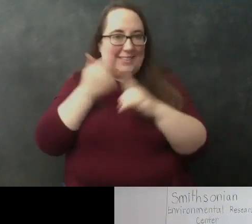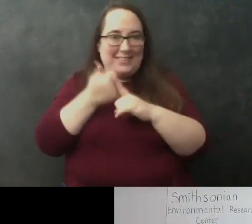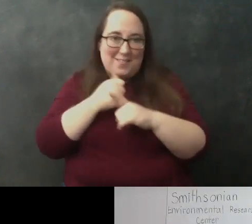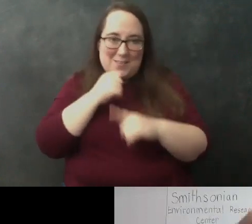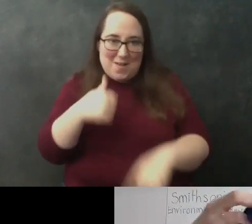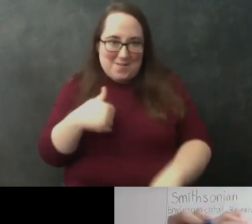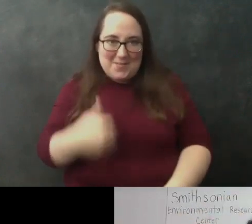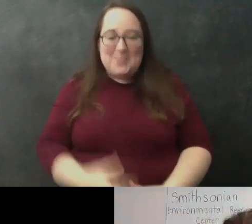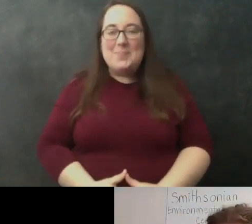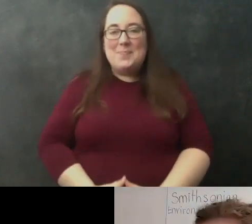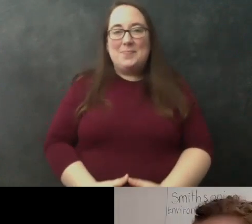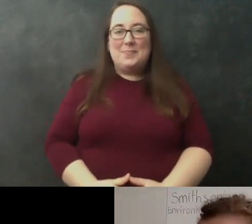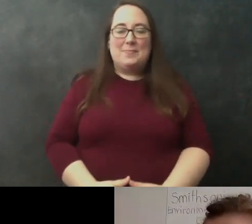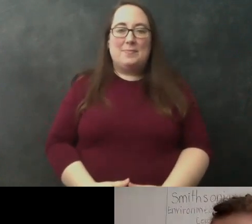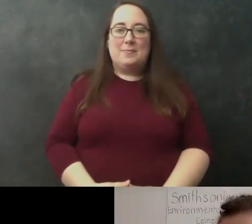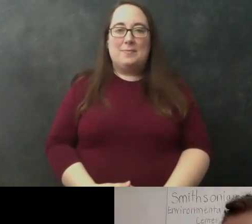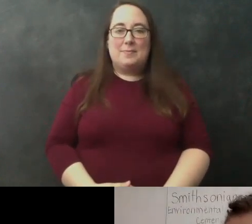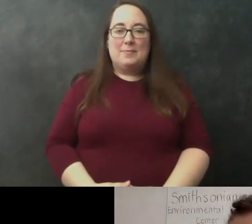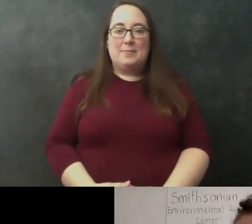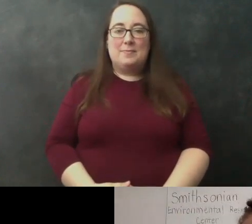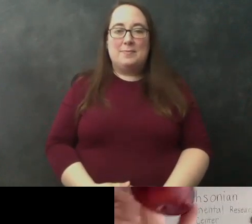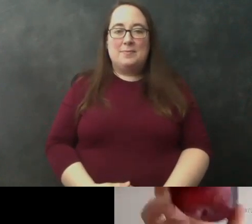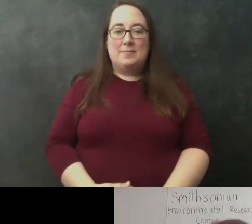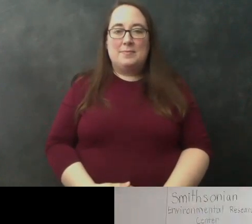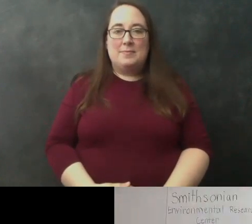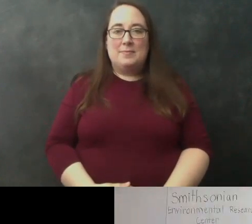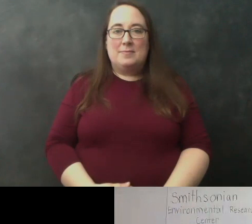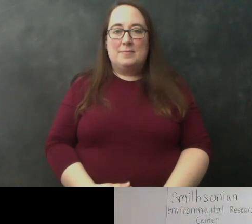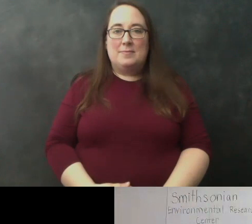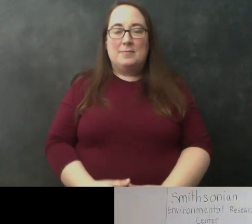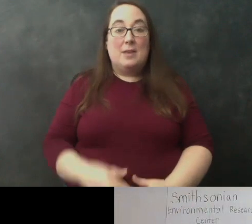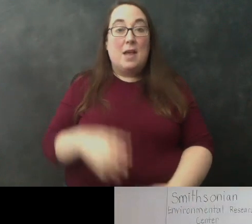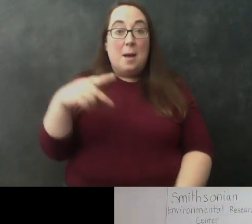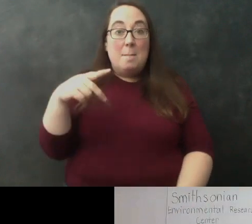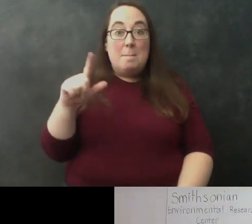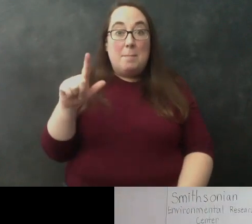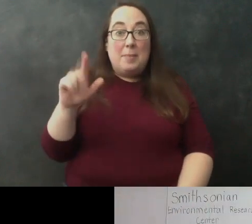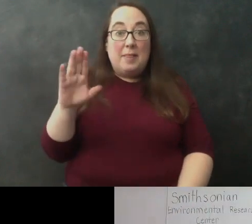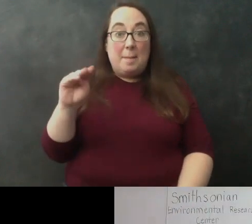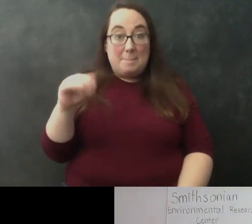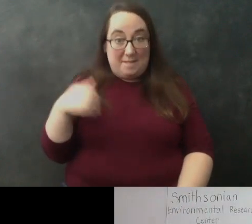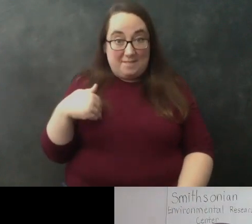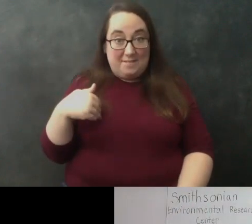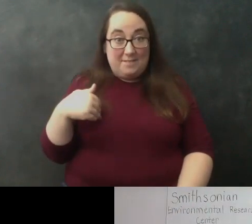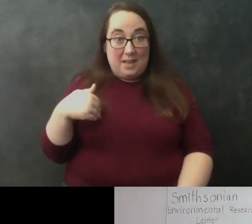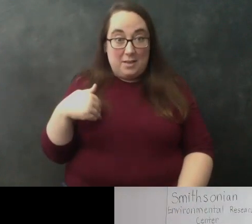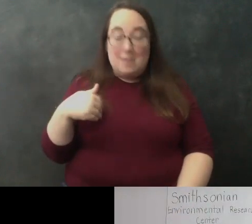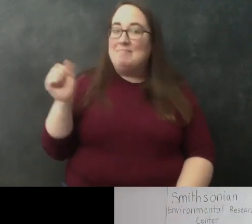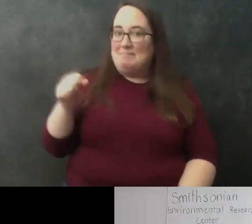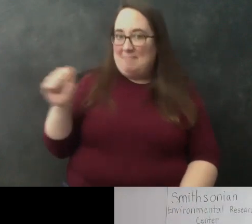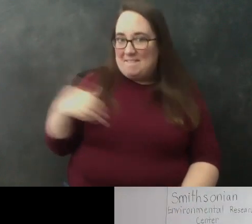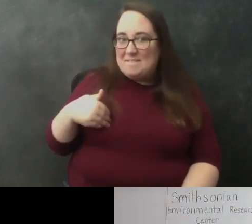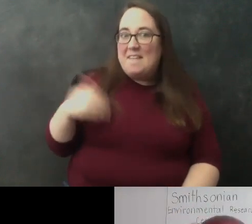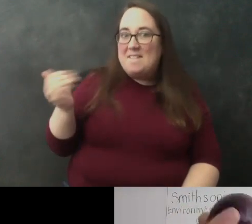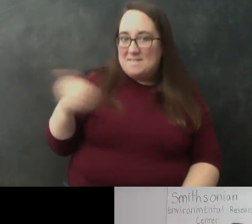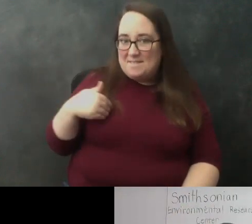okay um how about this plum does this one that plum does have dna in